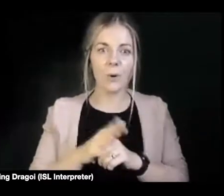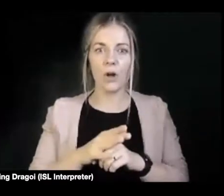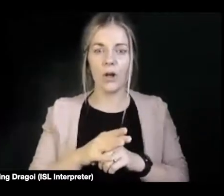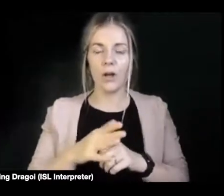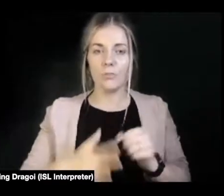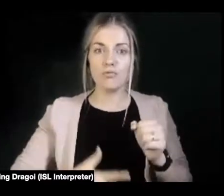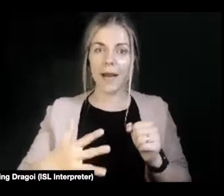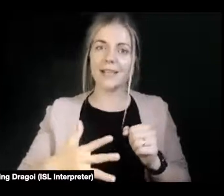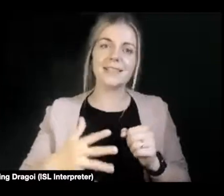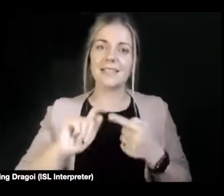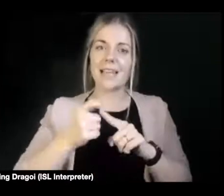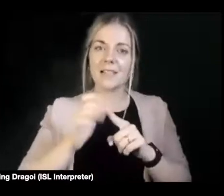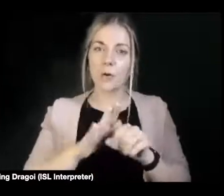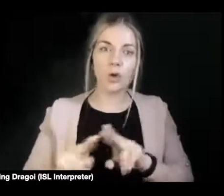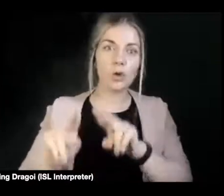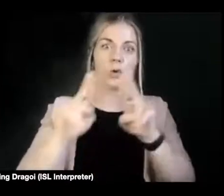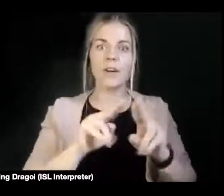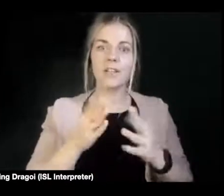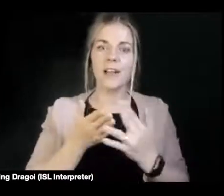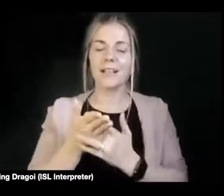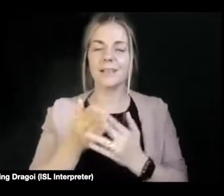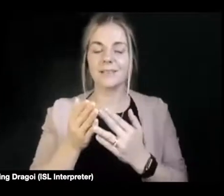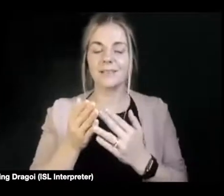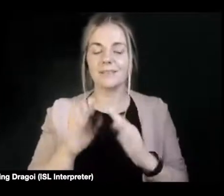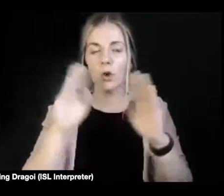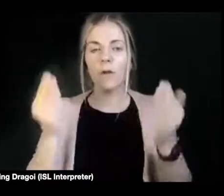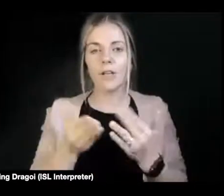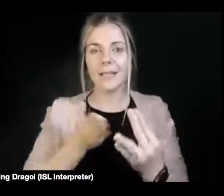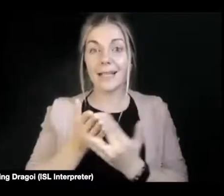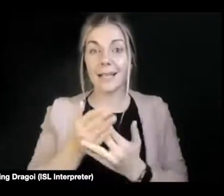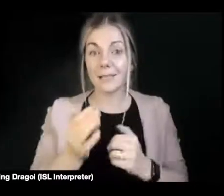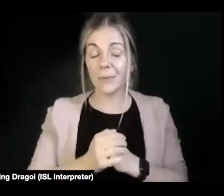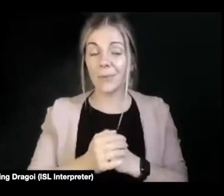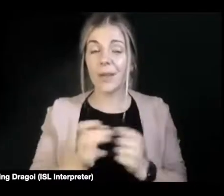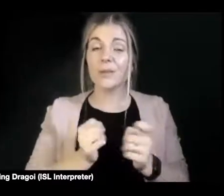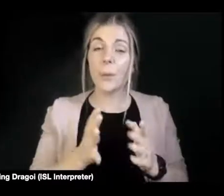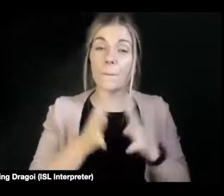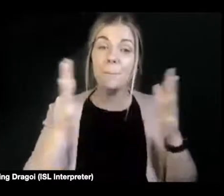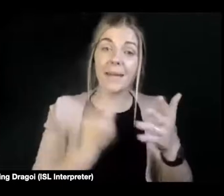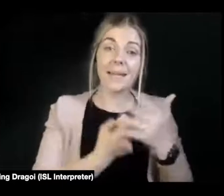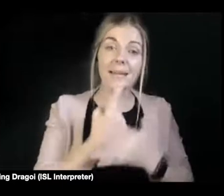accessible. So there's, there are little issues as well as big issues, but they all have, you know, equal impact.